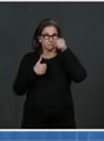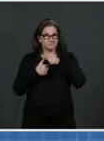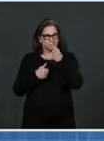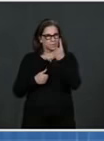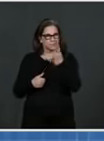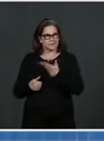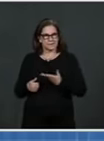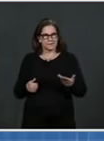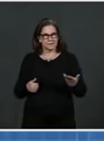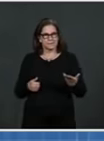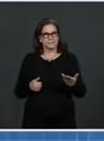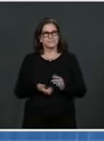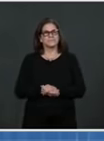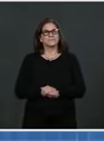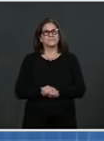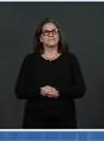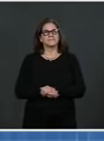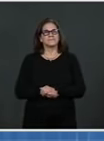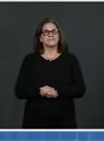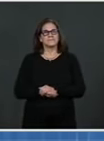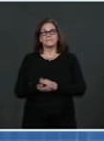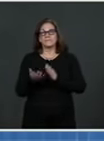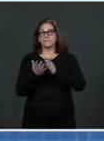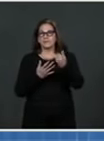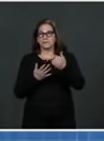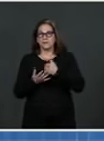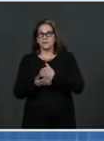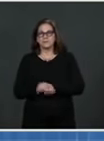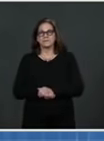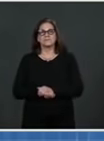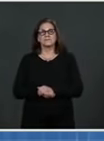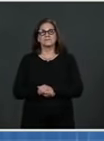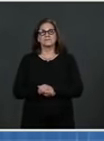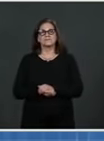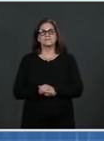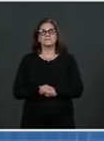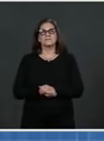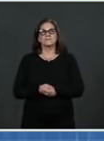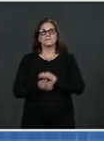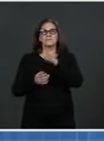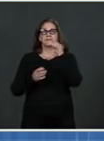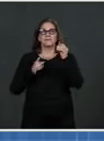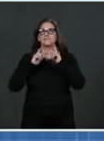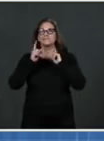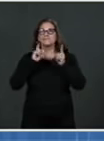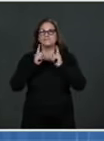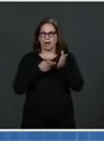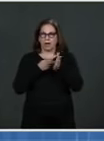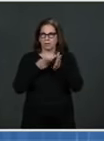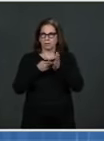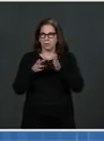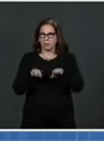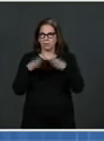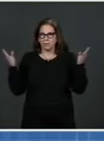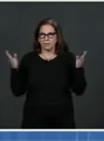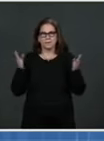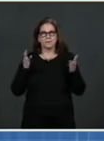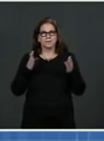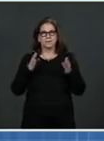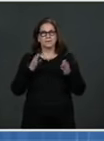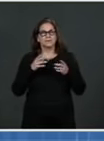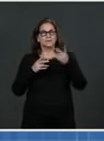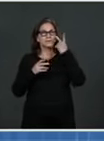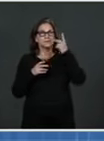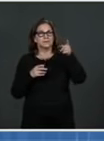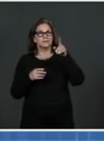direct, straightforward information. That's why in these briefings, as you'll see, Dr. Fauci talks very directly and shows